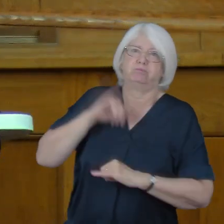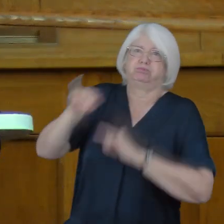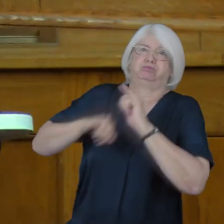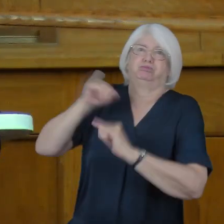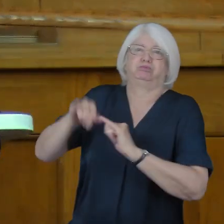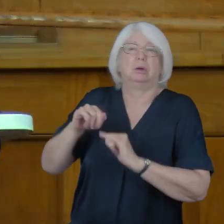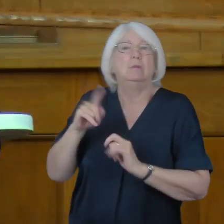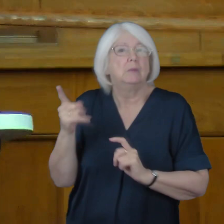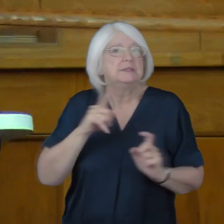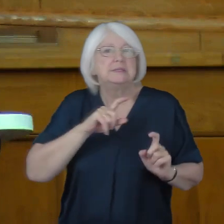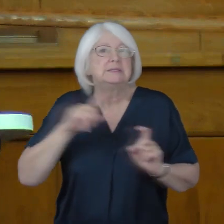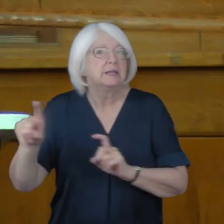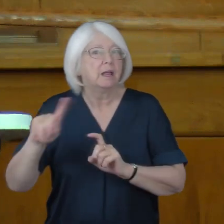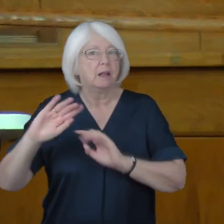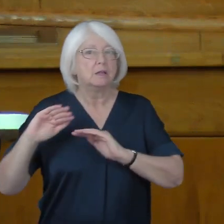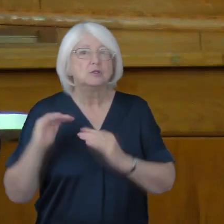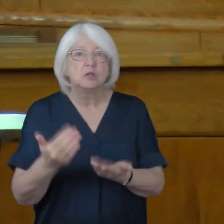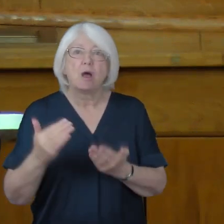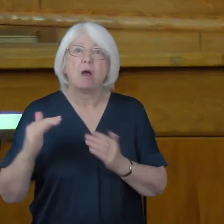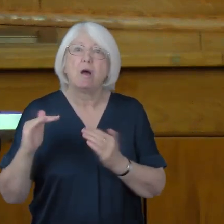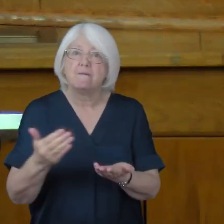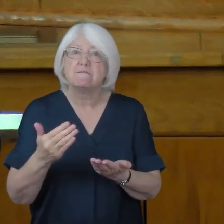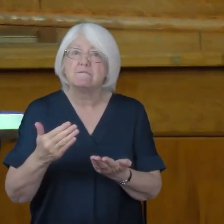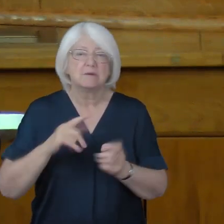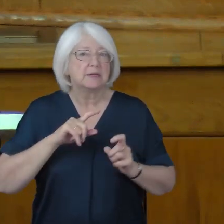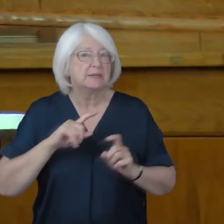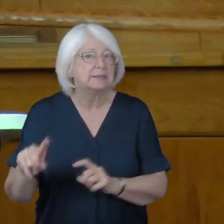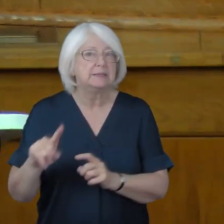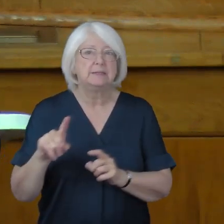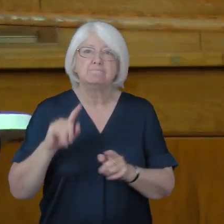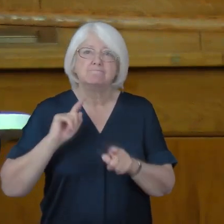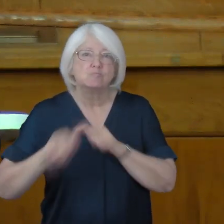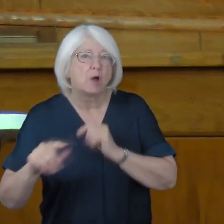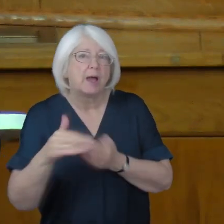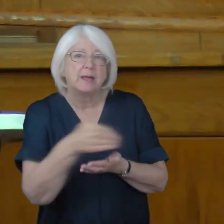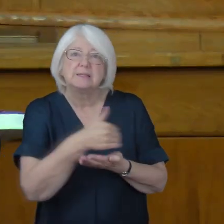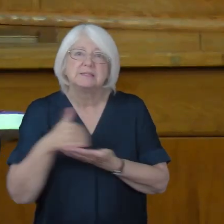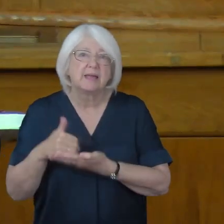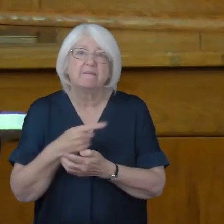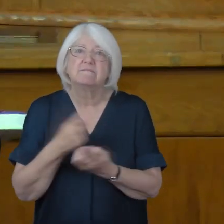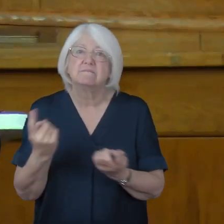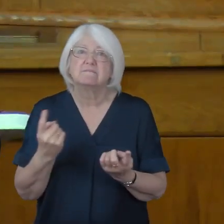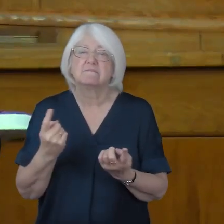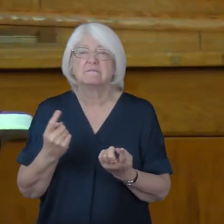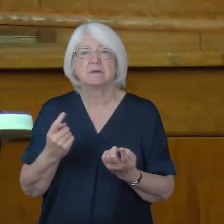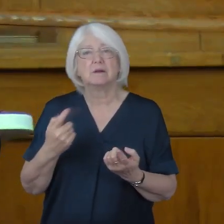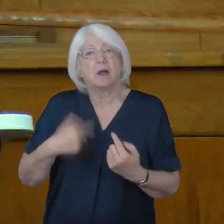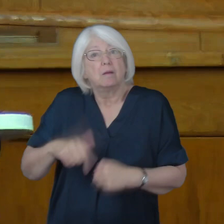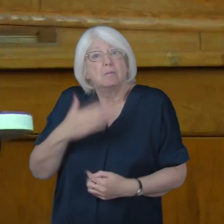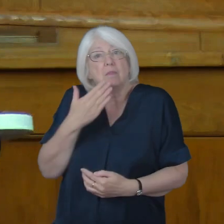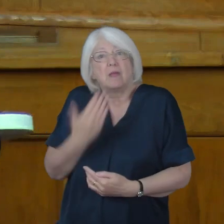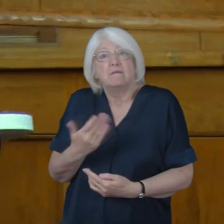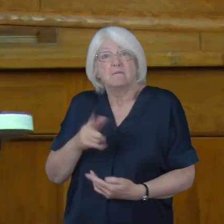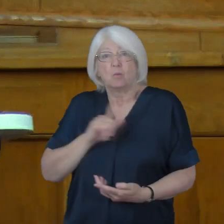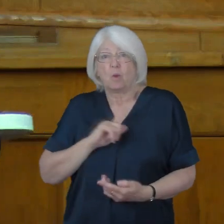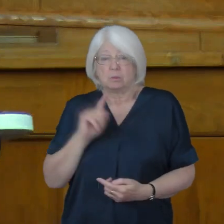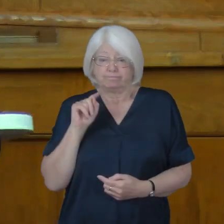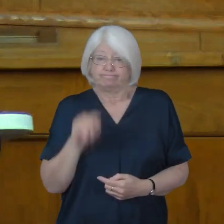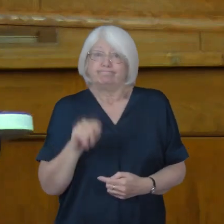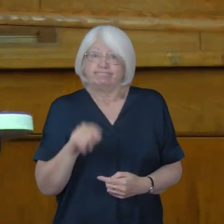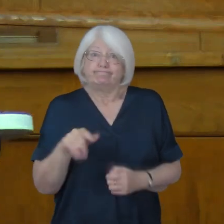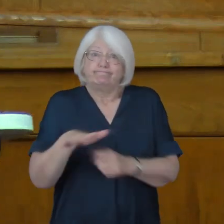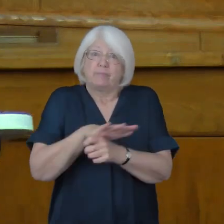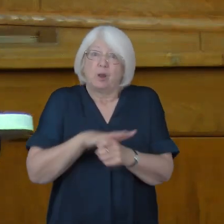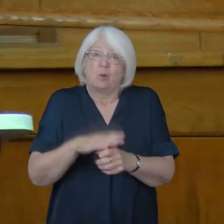to give themselves to serve us and keep us safe. I am thankful for the witness and